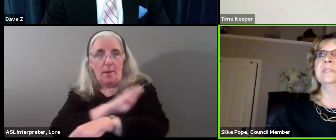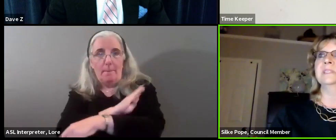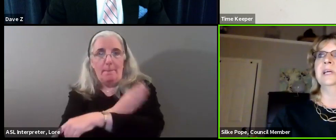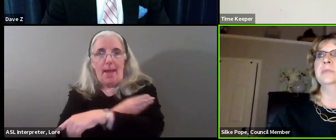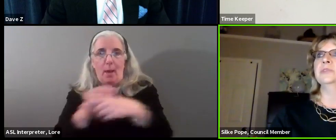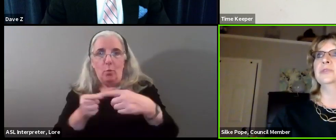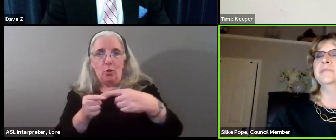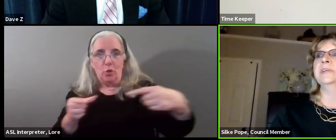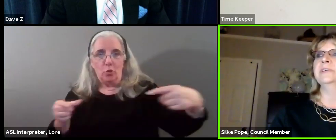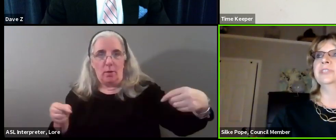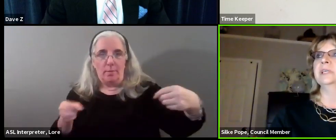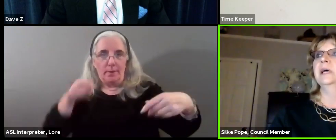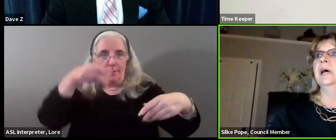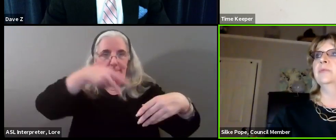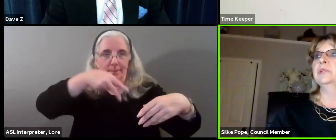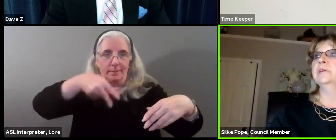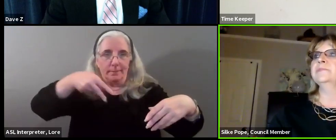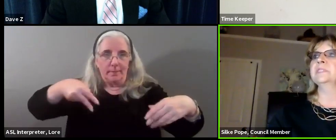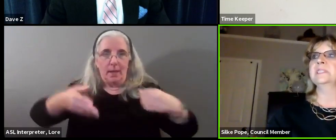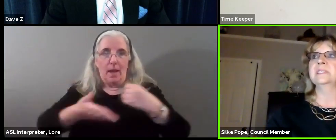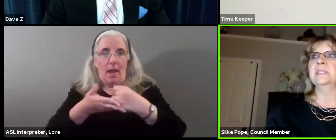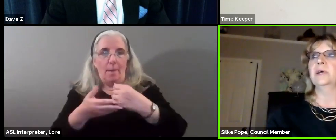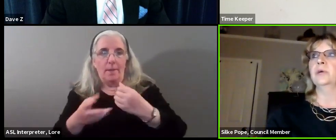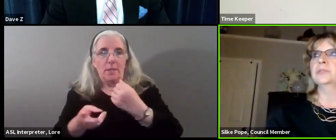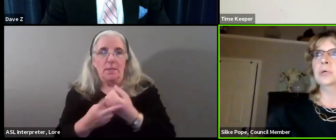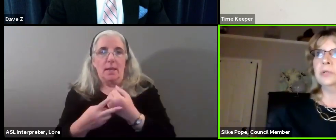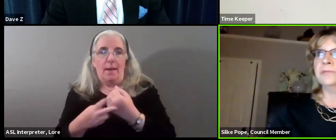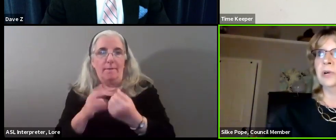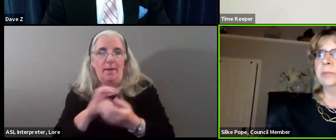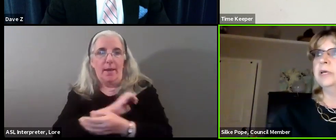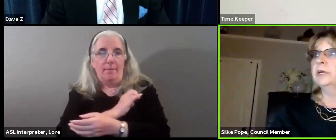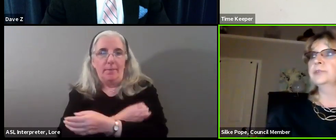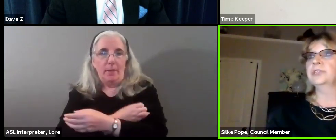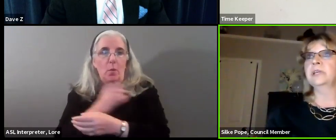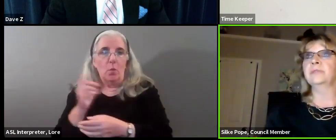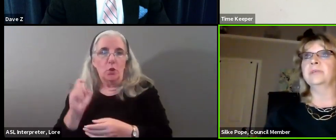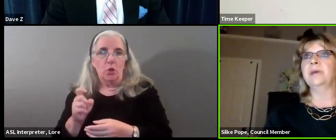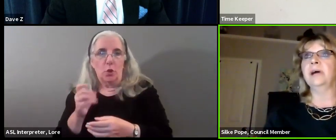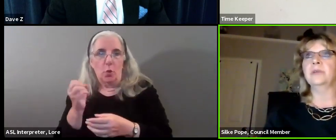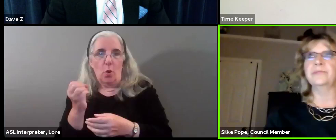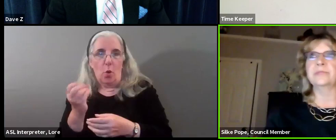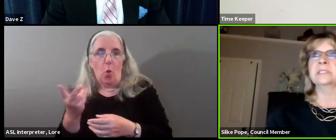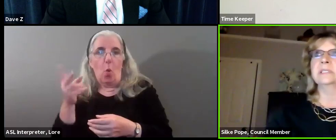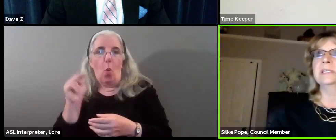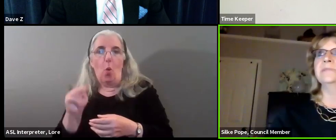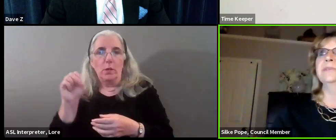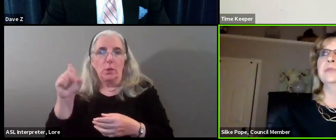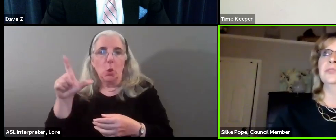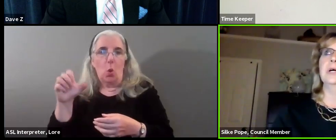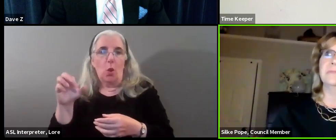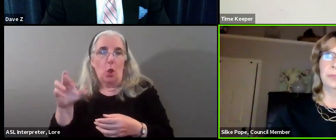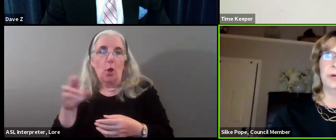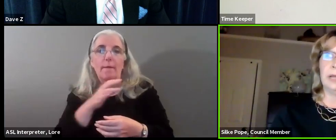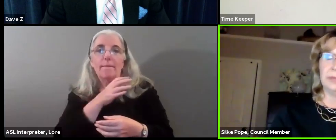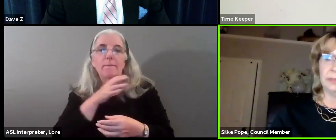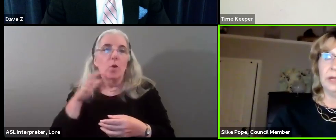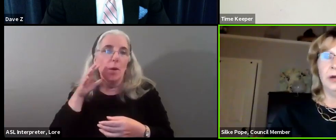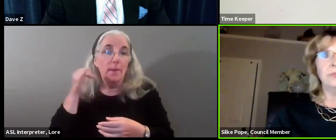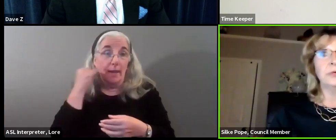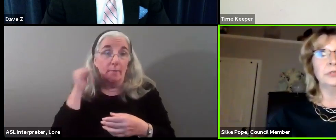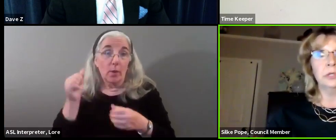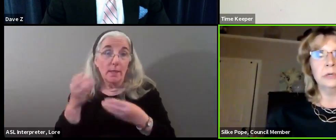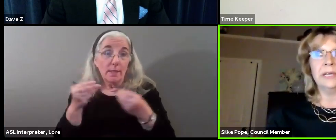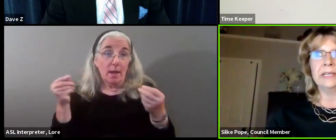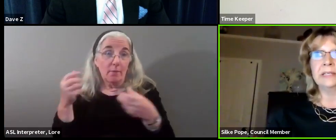make a difference and help conserve energy. I would love to see a city-owned solar farm to generate power for the city if we could solve the problem